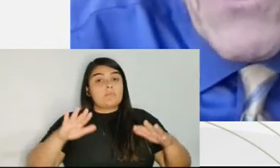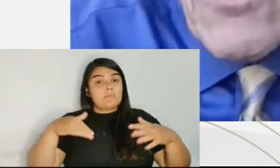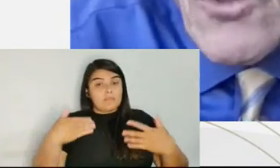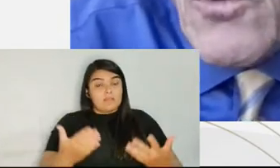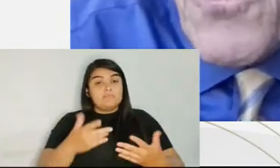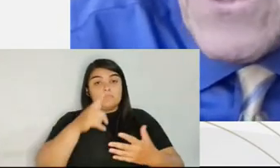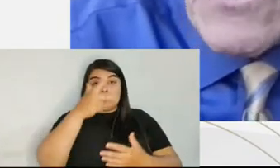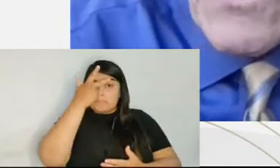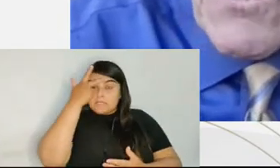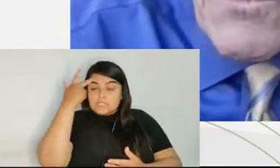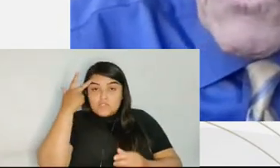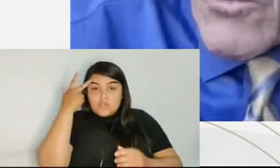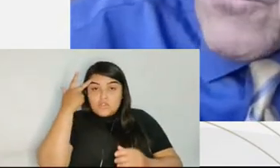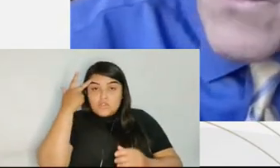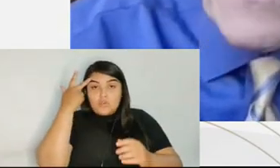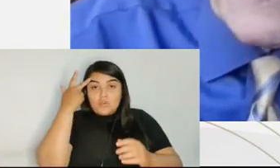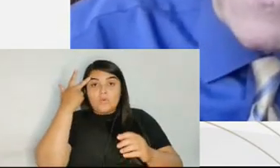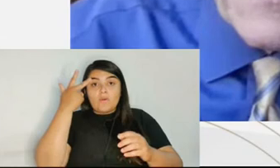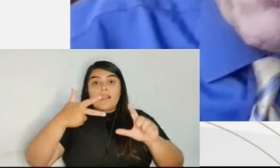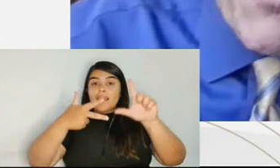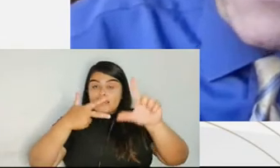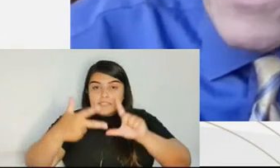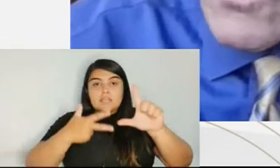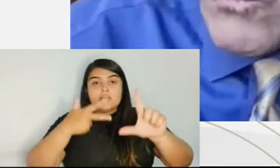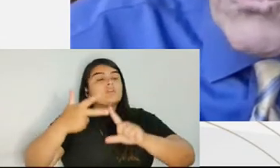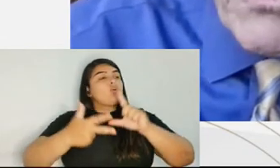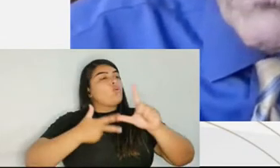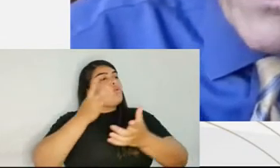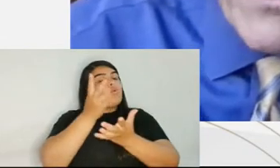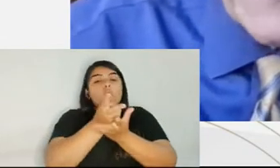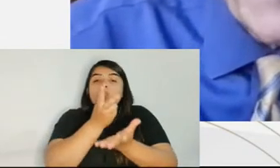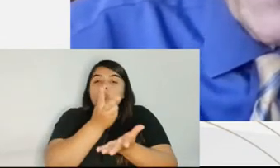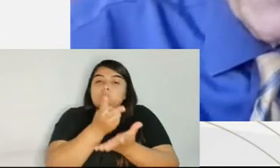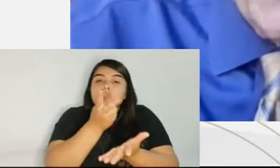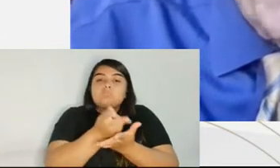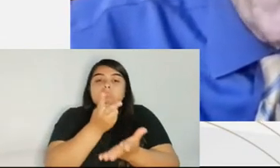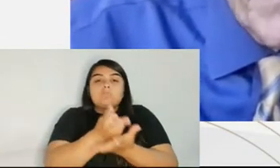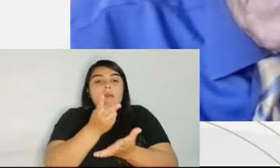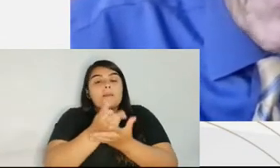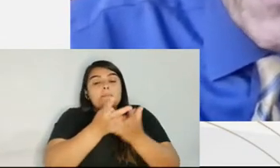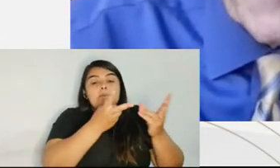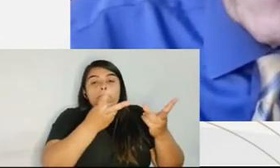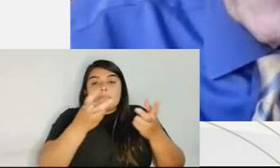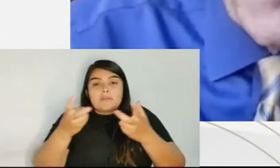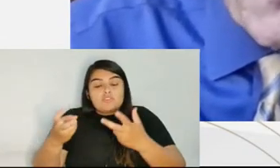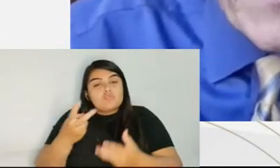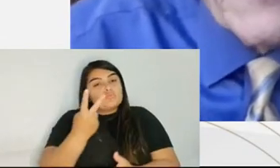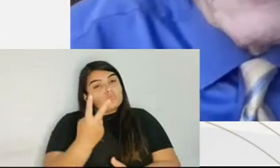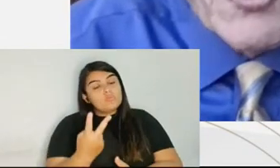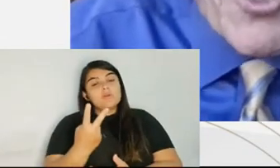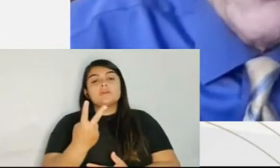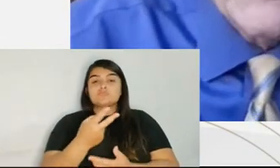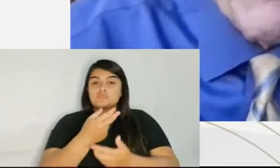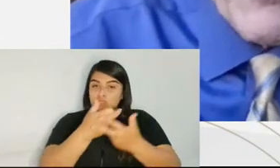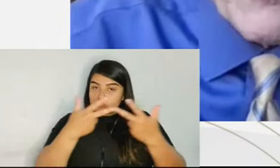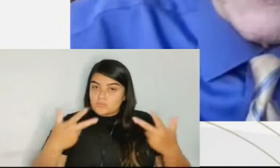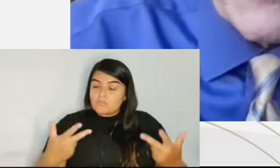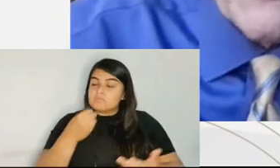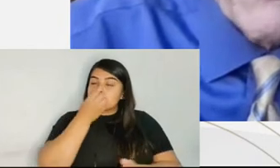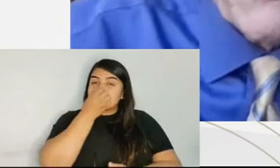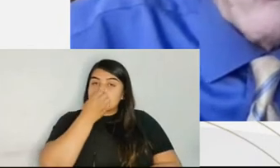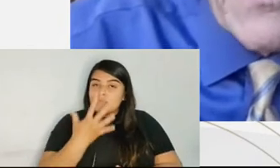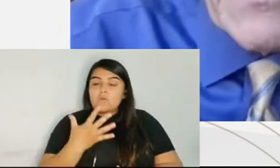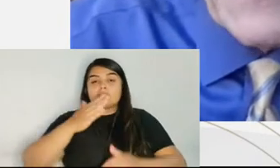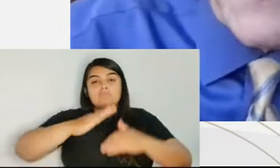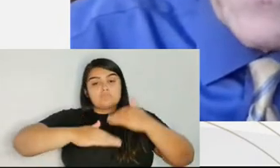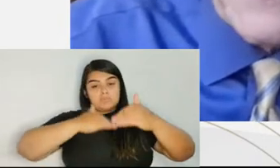the two things were invented in this process. One is plea bargaining, or actually charge bargaining